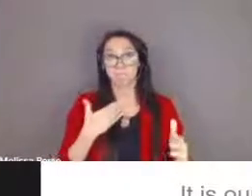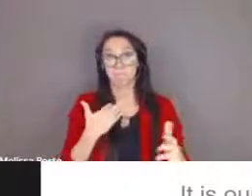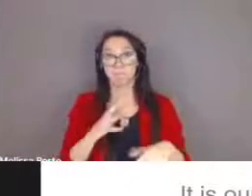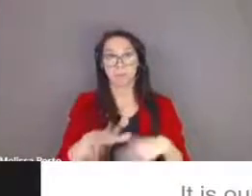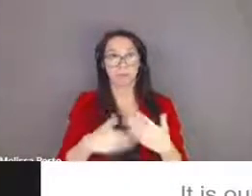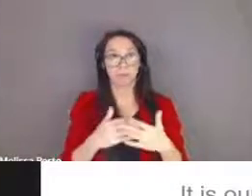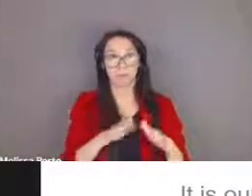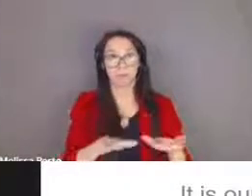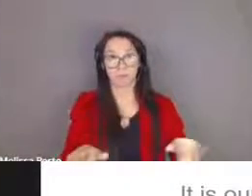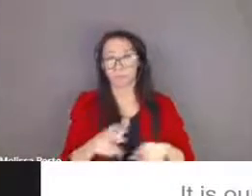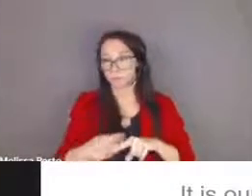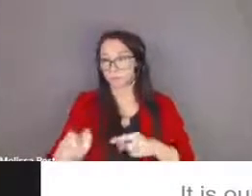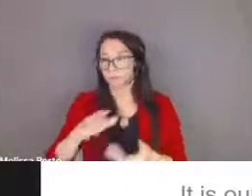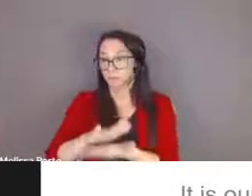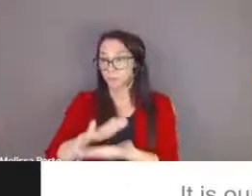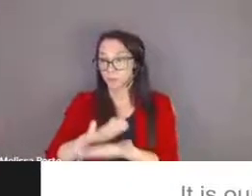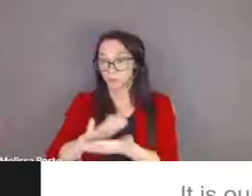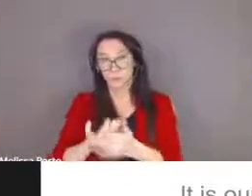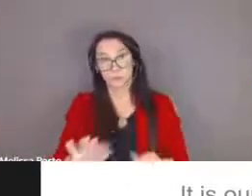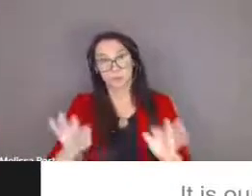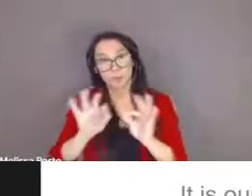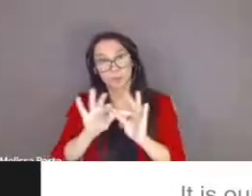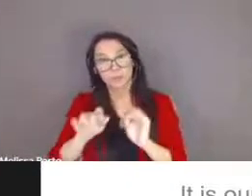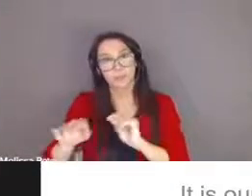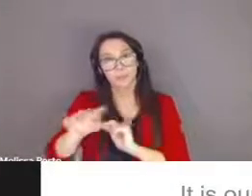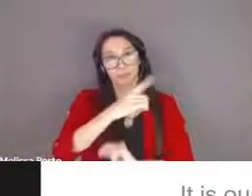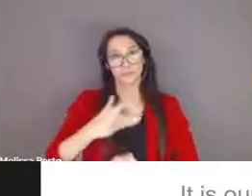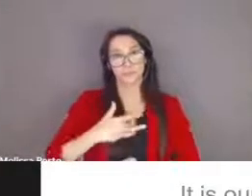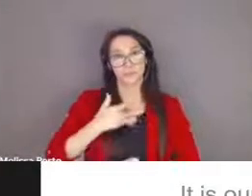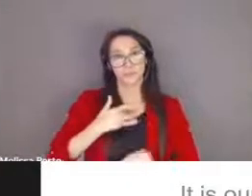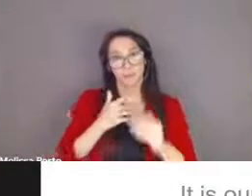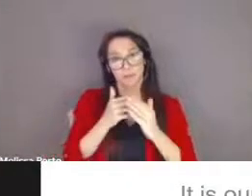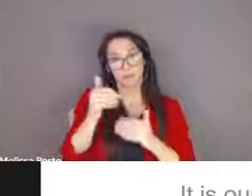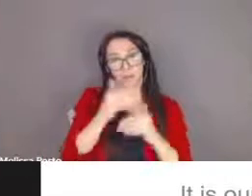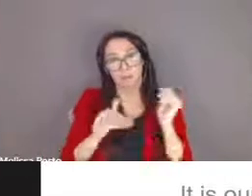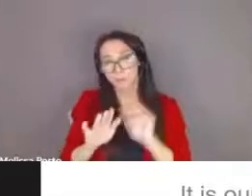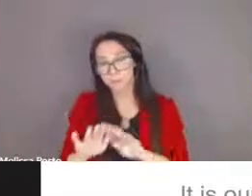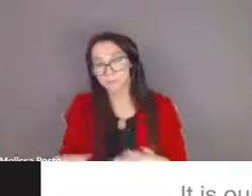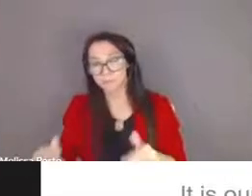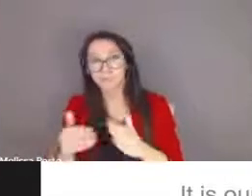you and your child it's an exciting time but i know it can be nerve-wracking as well